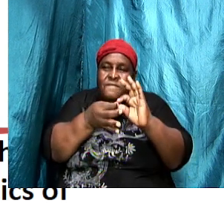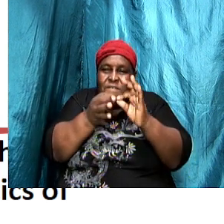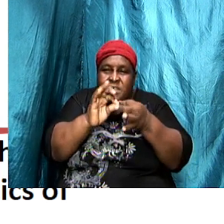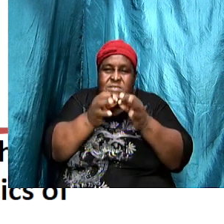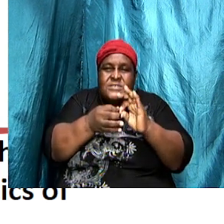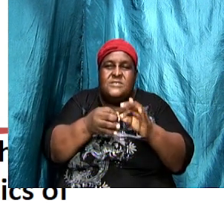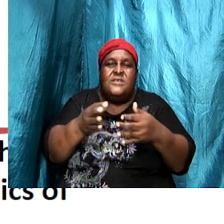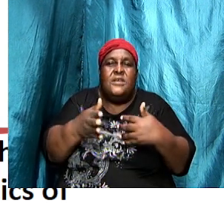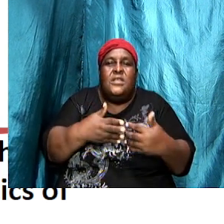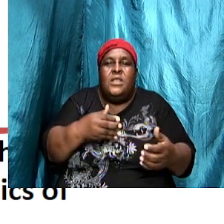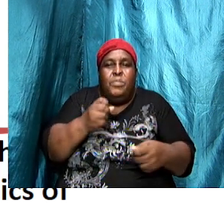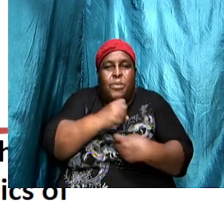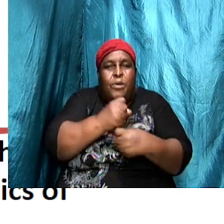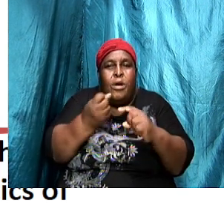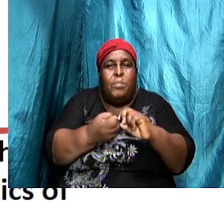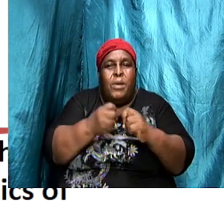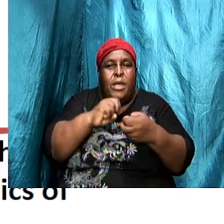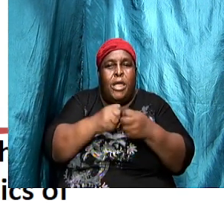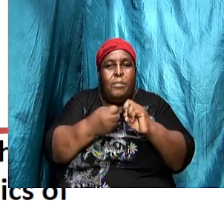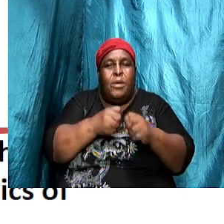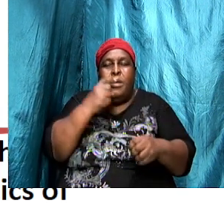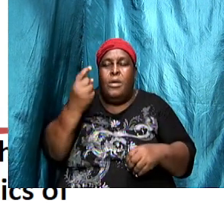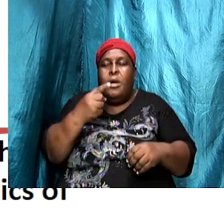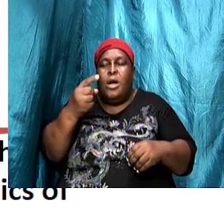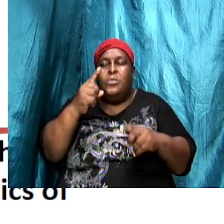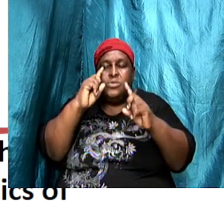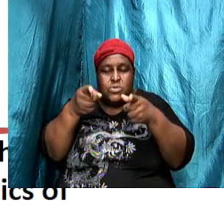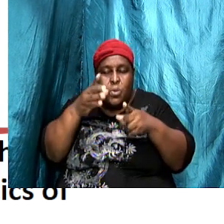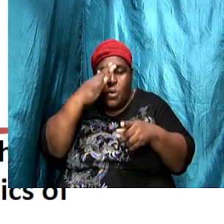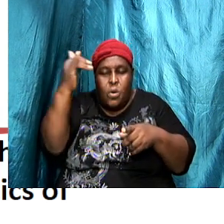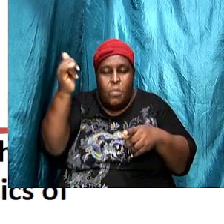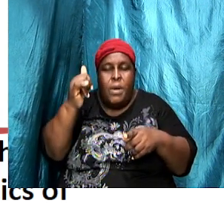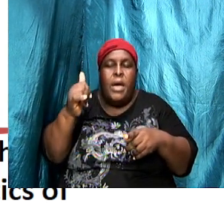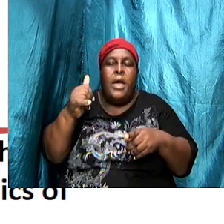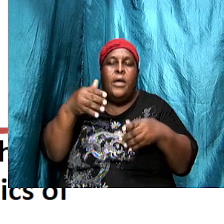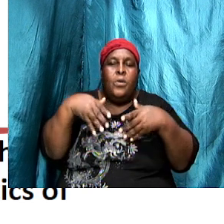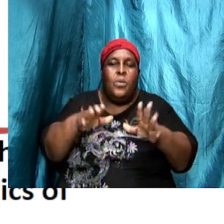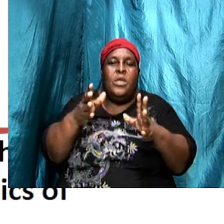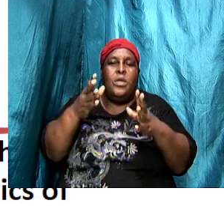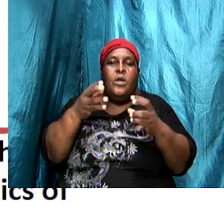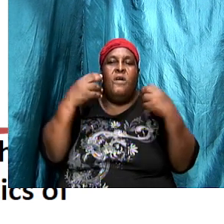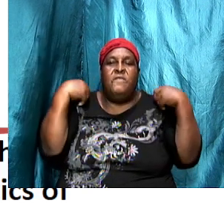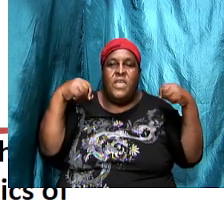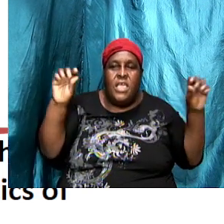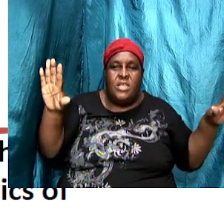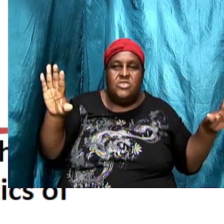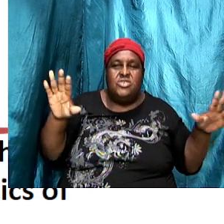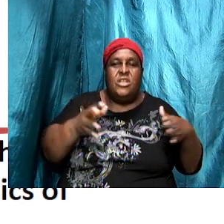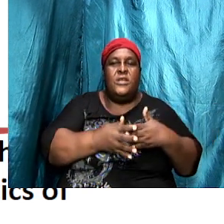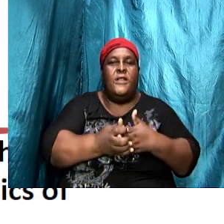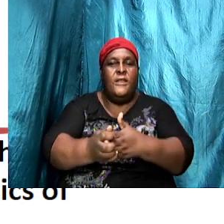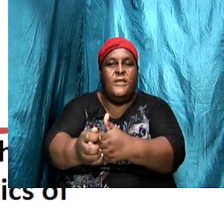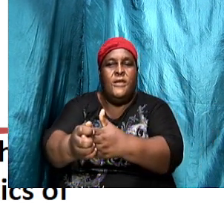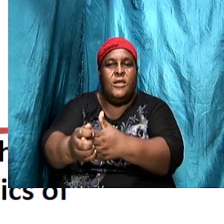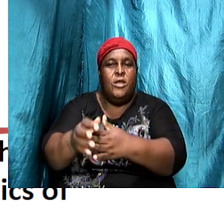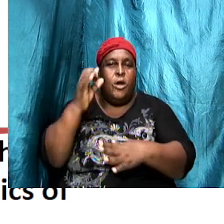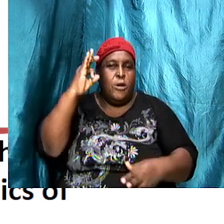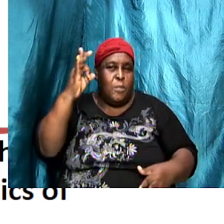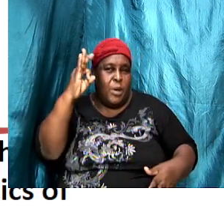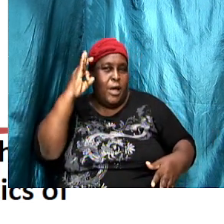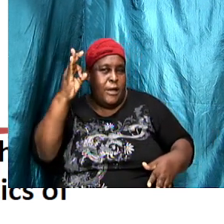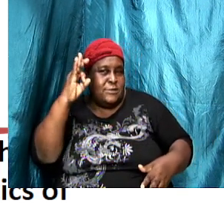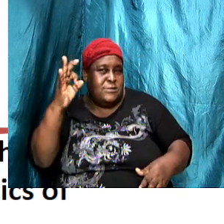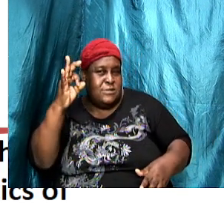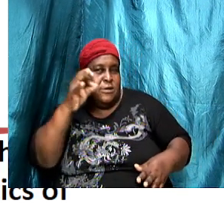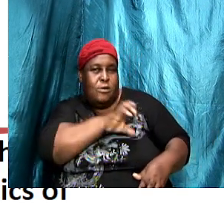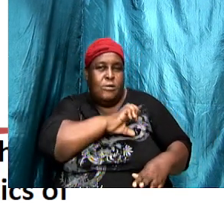and he always go by way of the angel of the church of the leader of the church and as he does that and lead it into